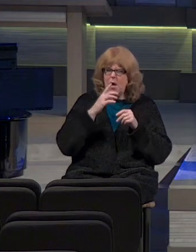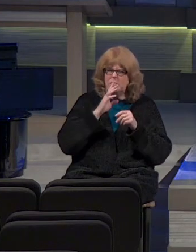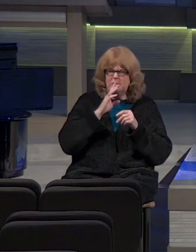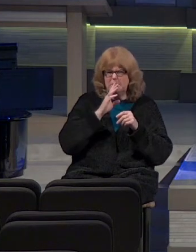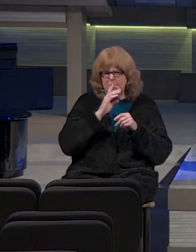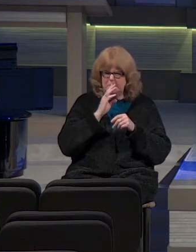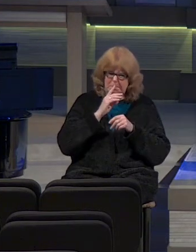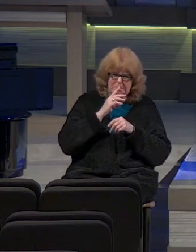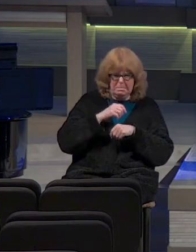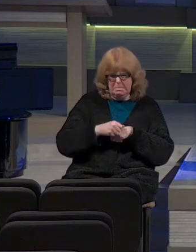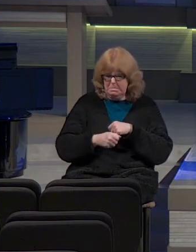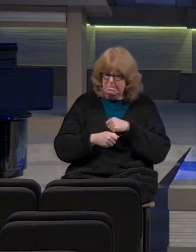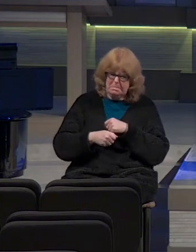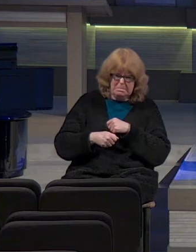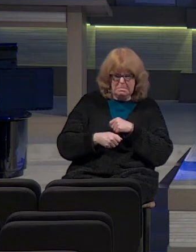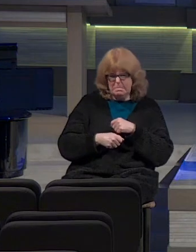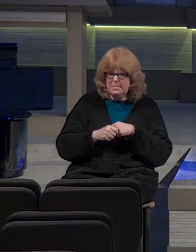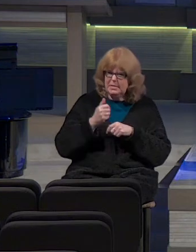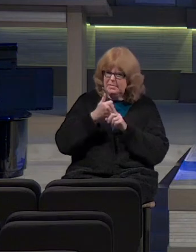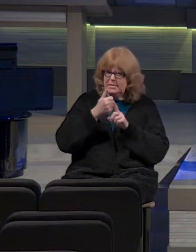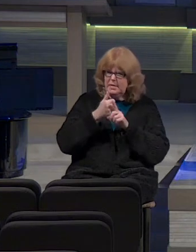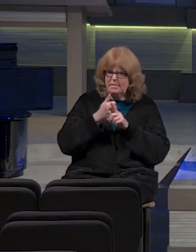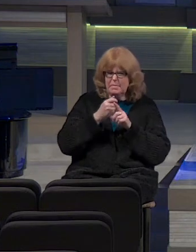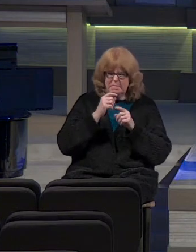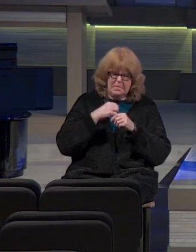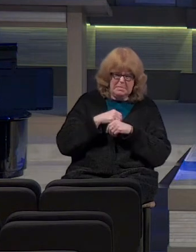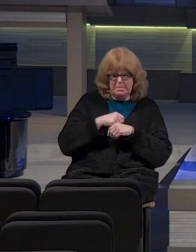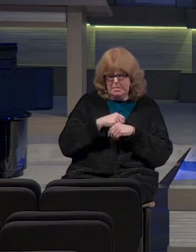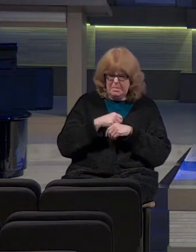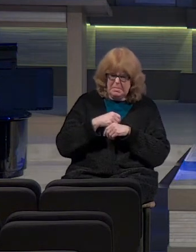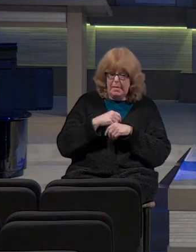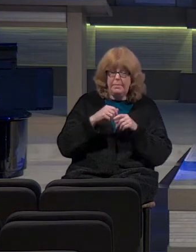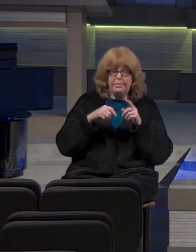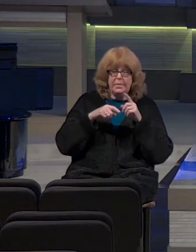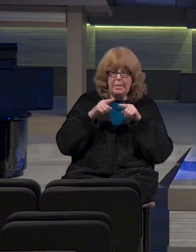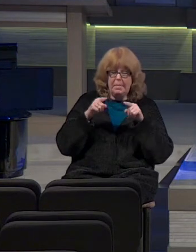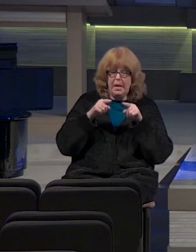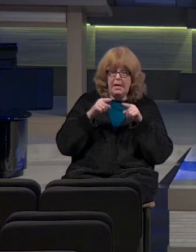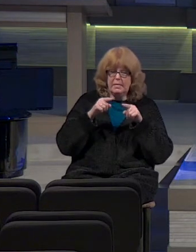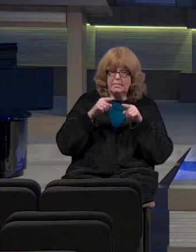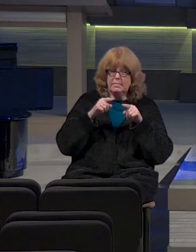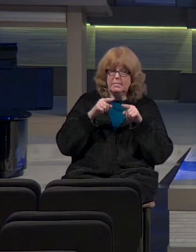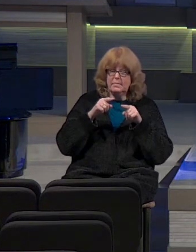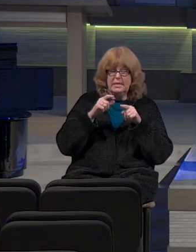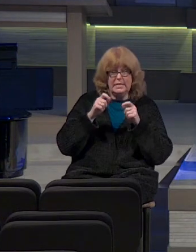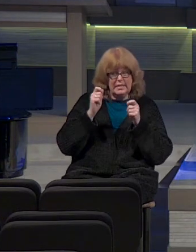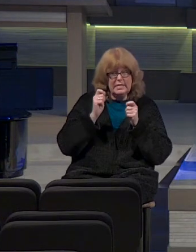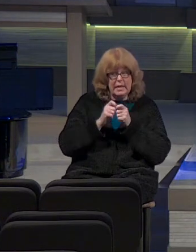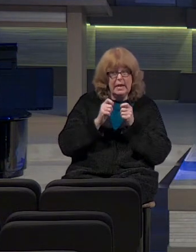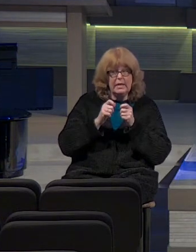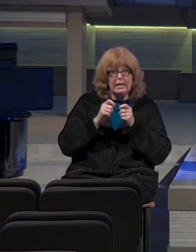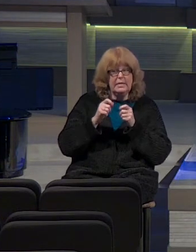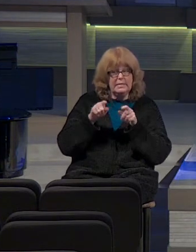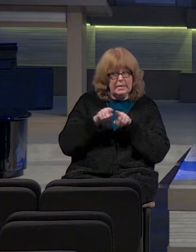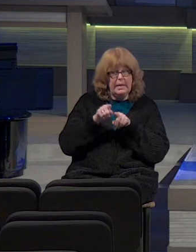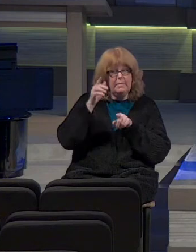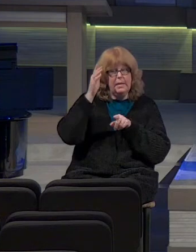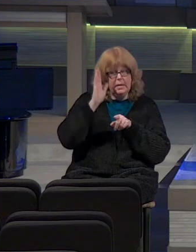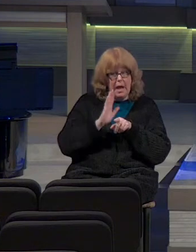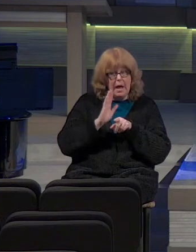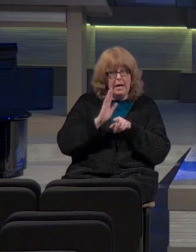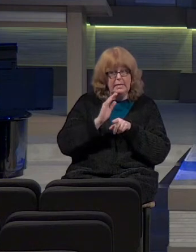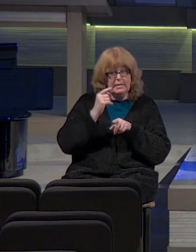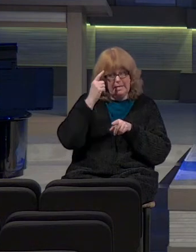himself. But his thoughts and his little mutterings are exactly what God is thinking and muttering to